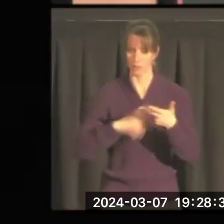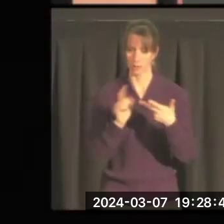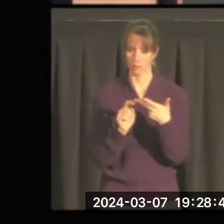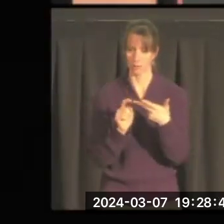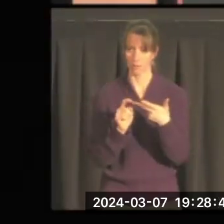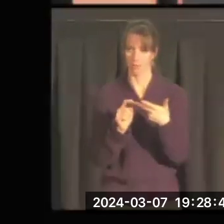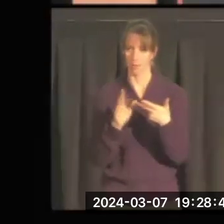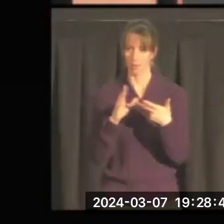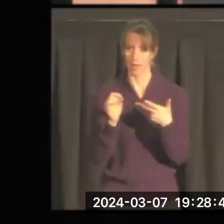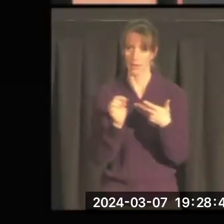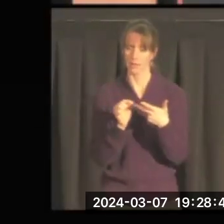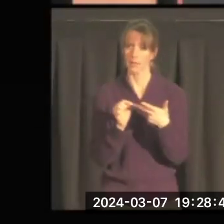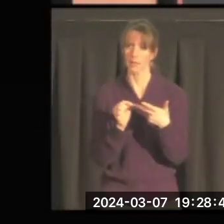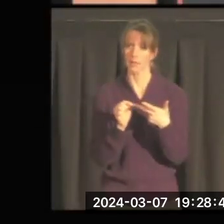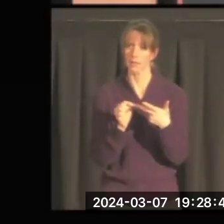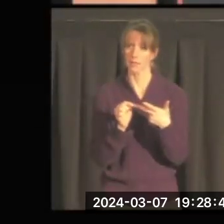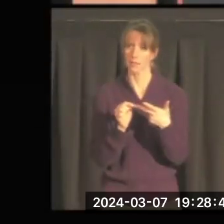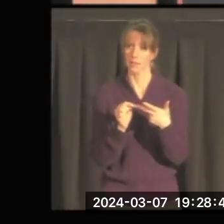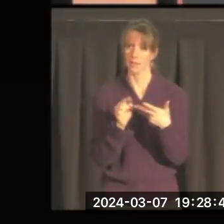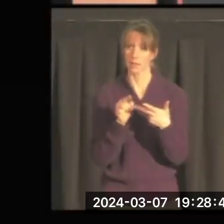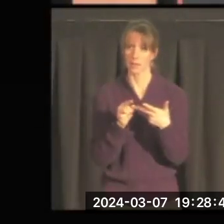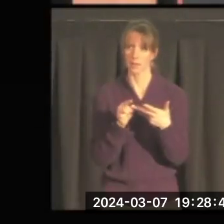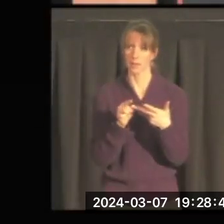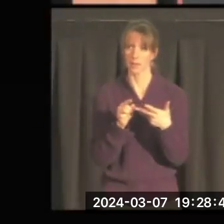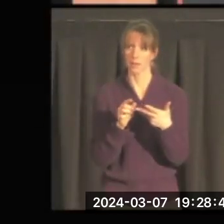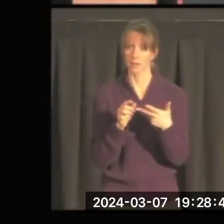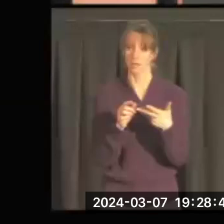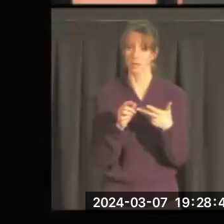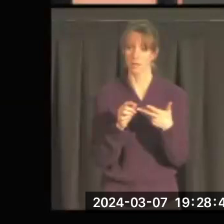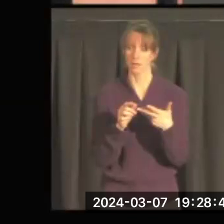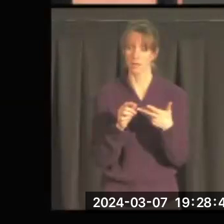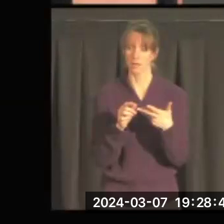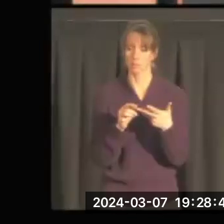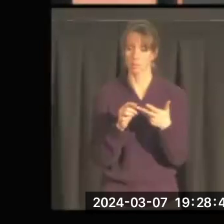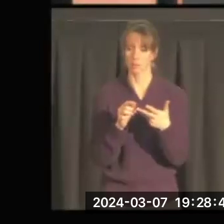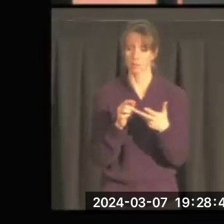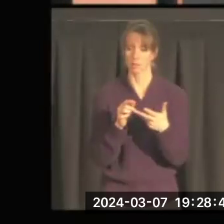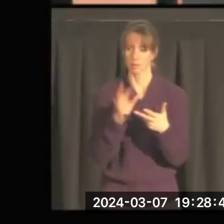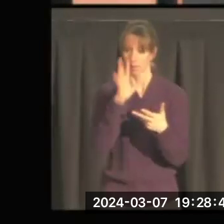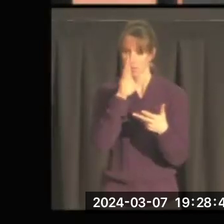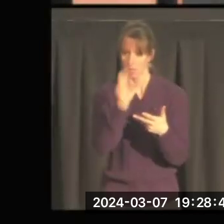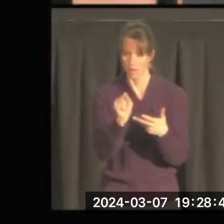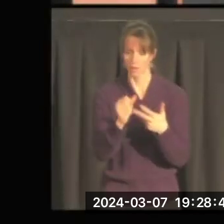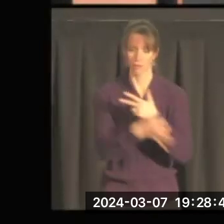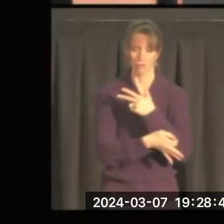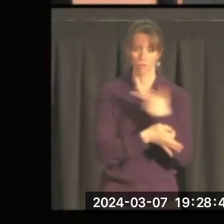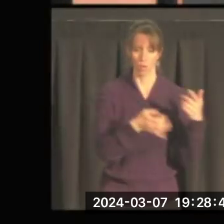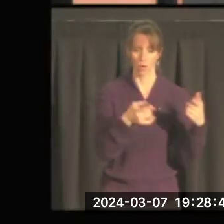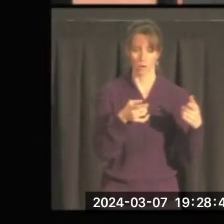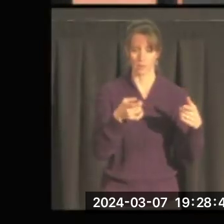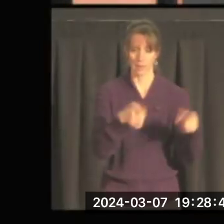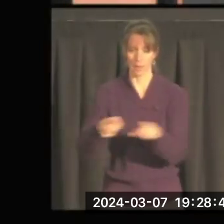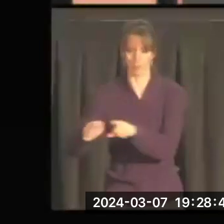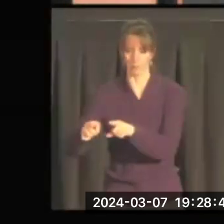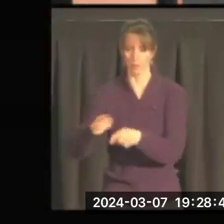and he is desperately interested in foreign affairs and in the